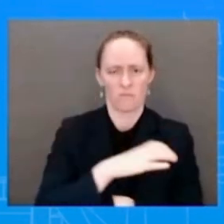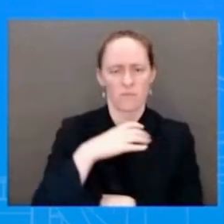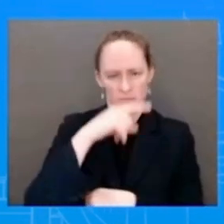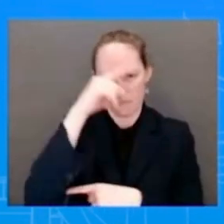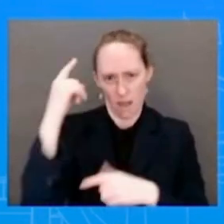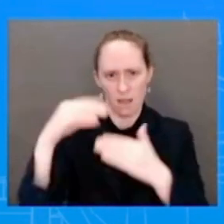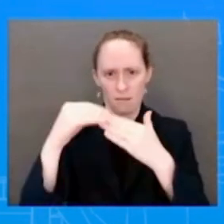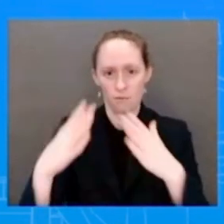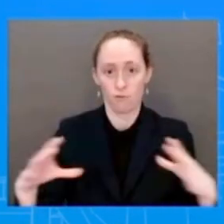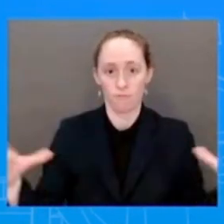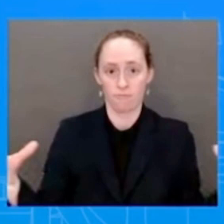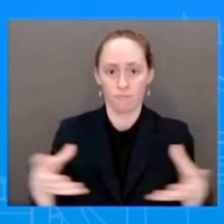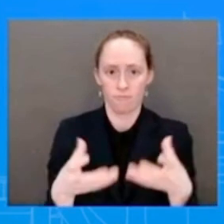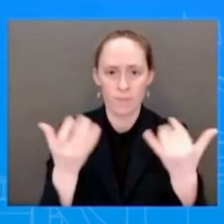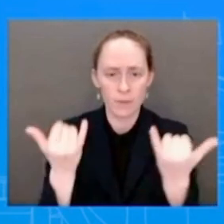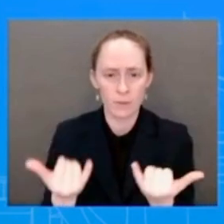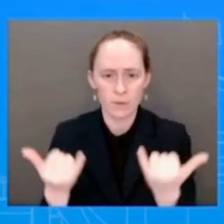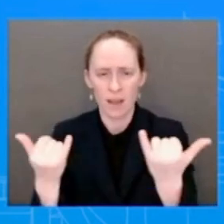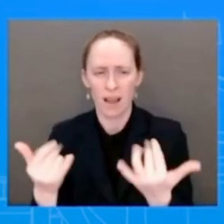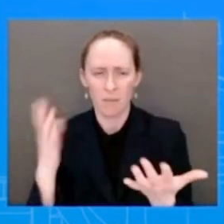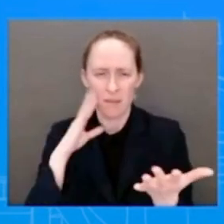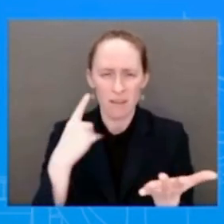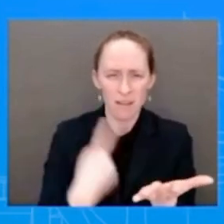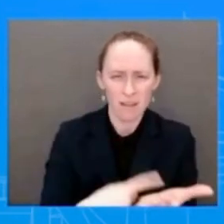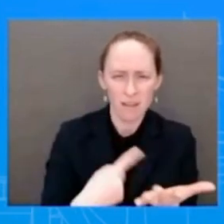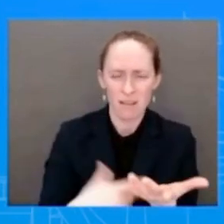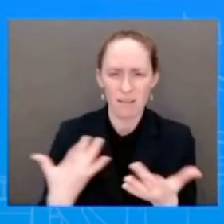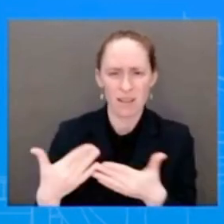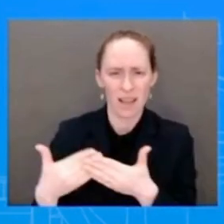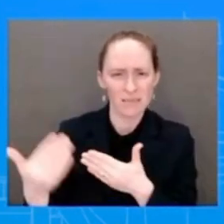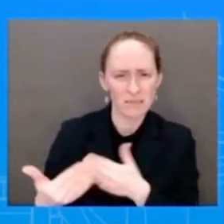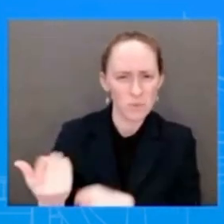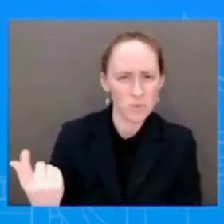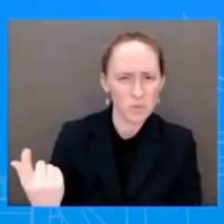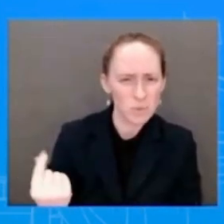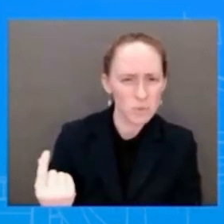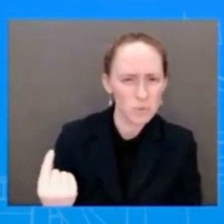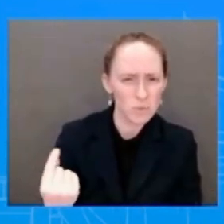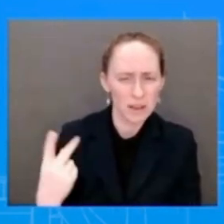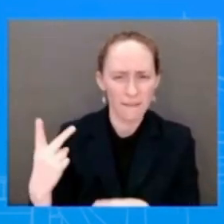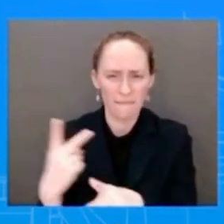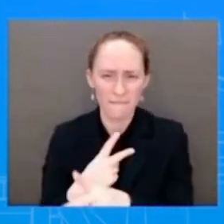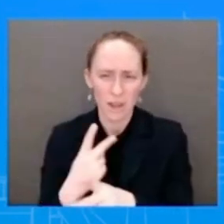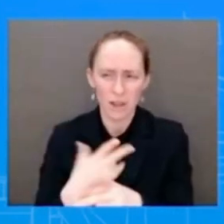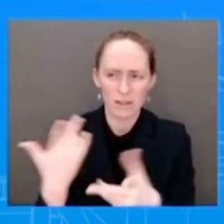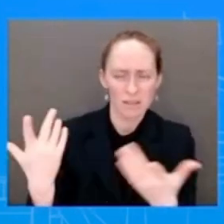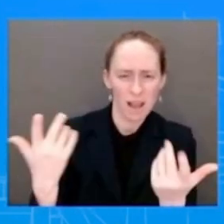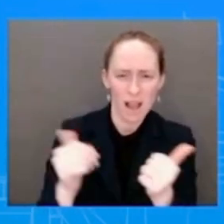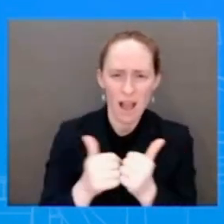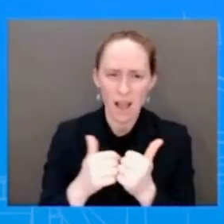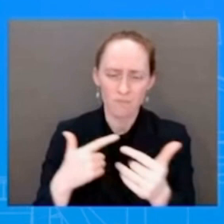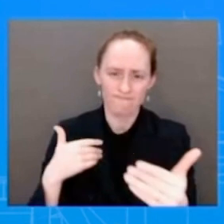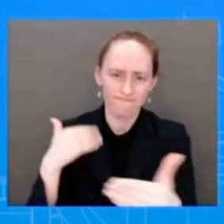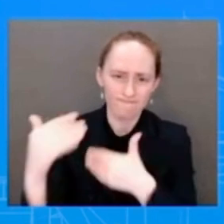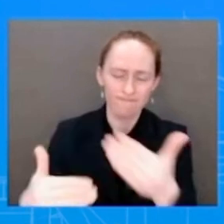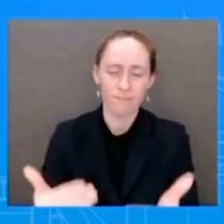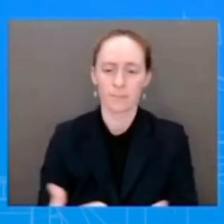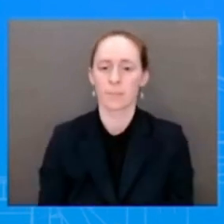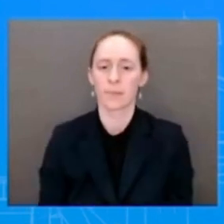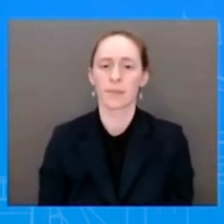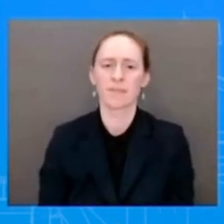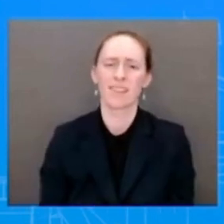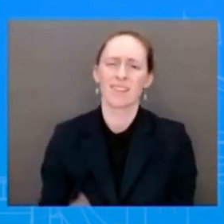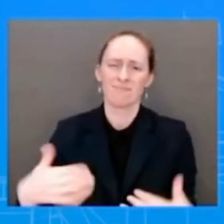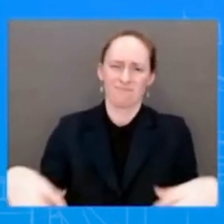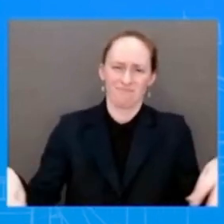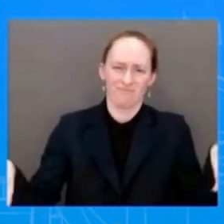and the Vice President will also be in attendance. This is an issue that is deeply important to the President and one that he has long partnered